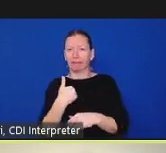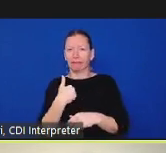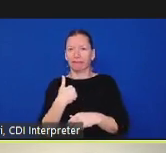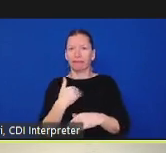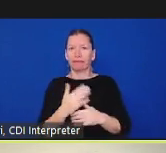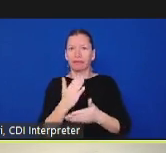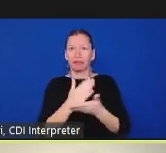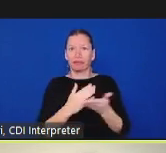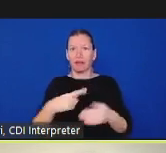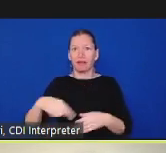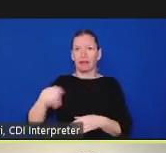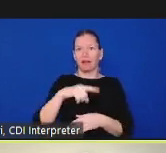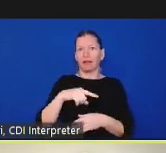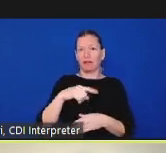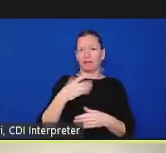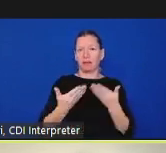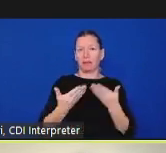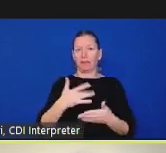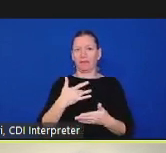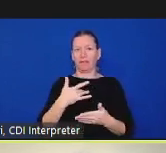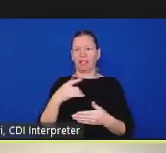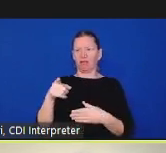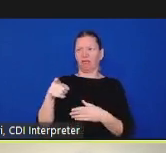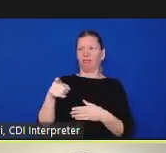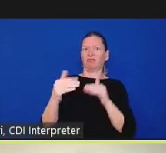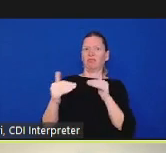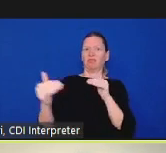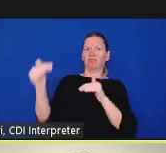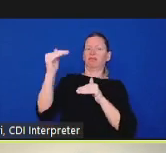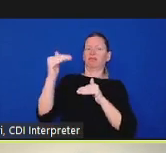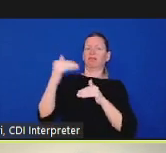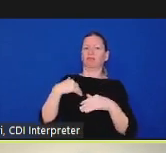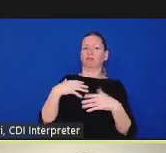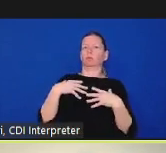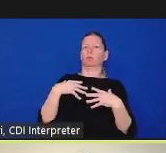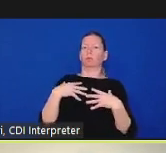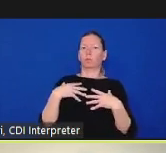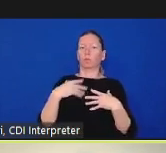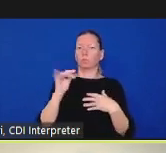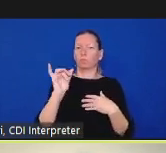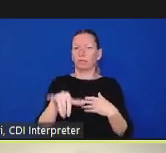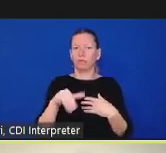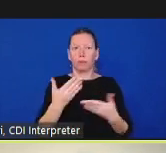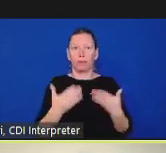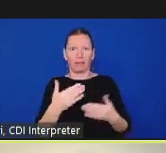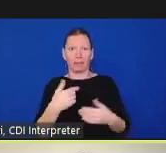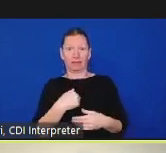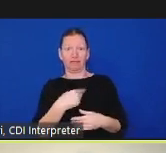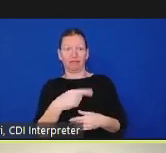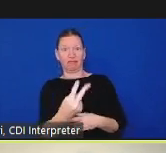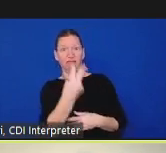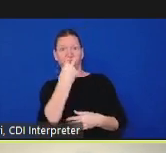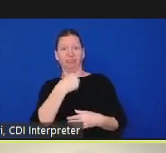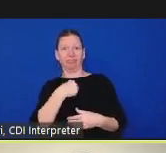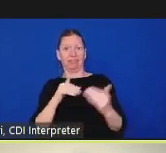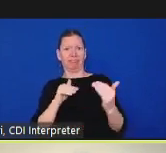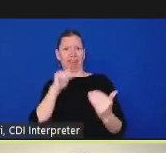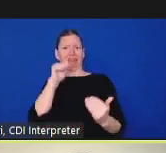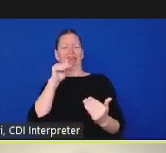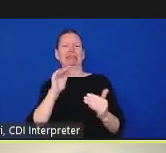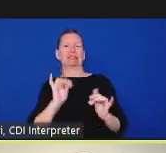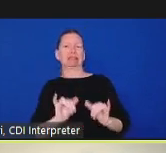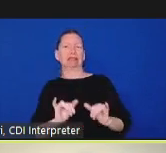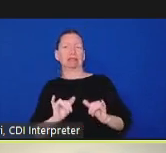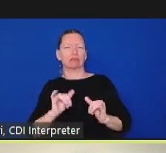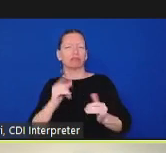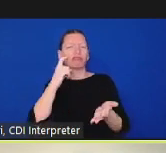marginalized and i ask us to just make a special effort to remember where we have power and so that can